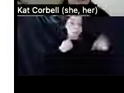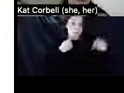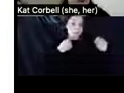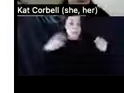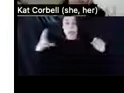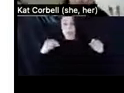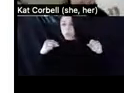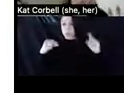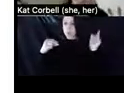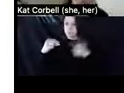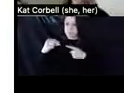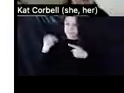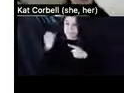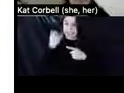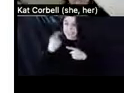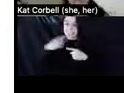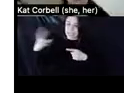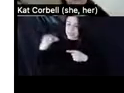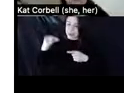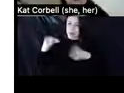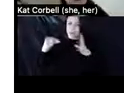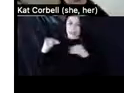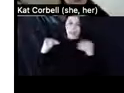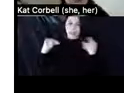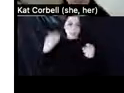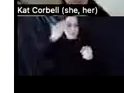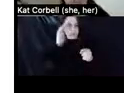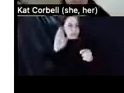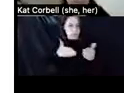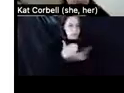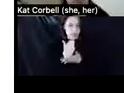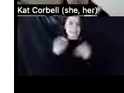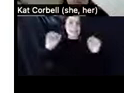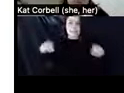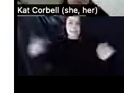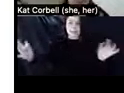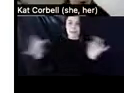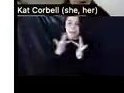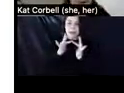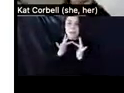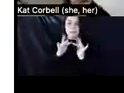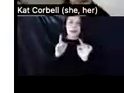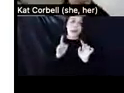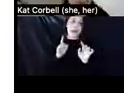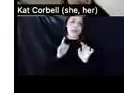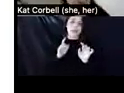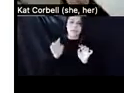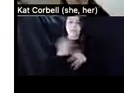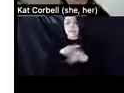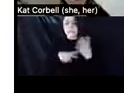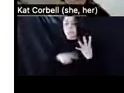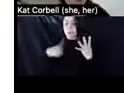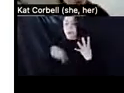the incorrect answer, you can contact those different four options that we suggested